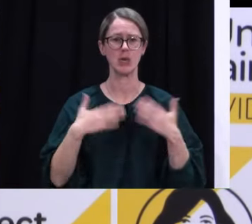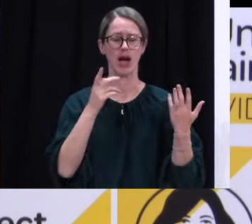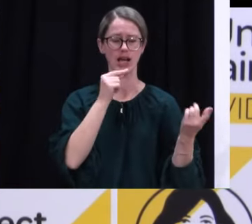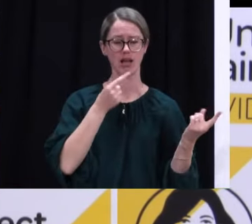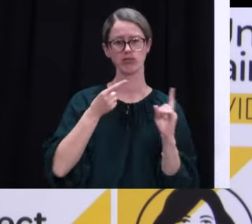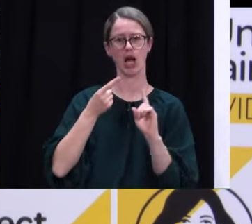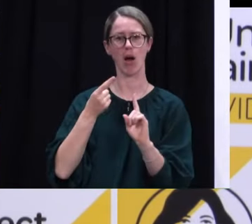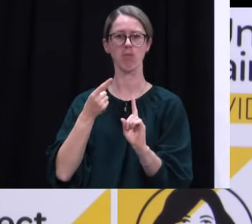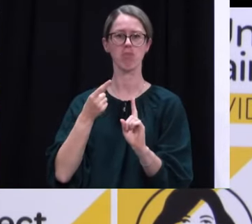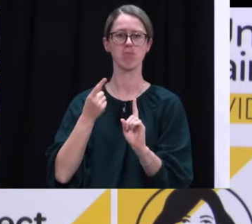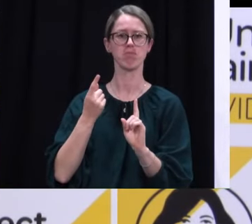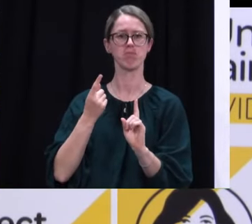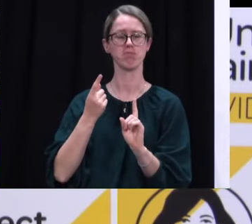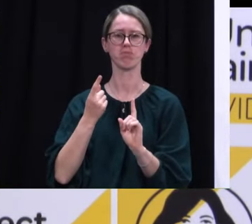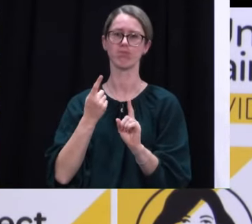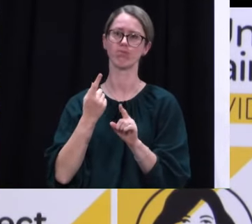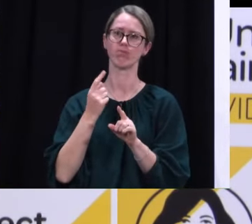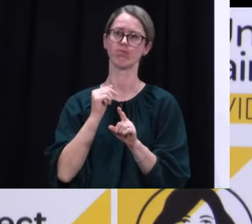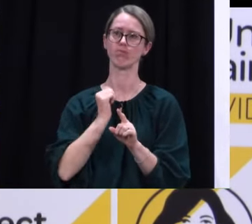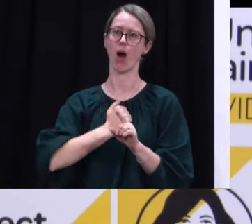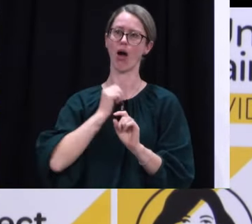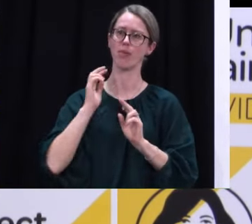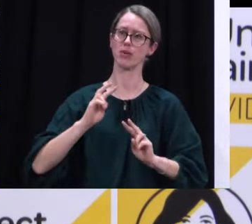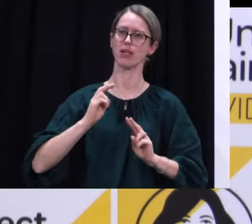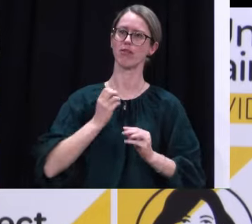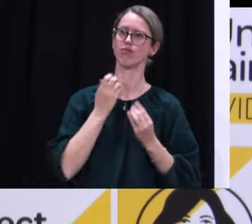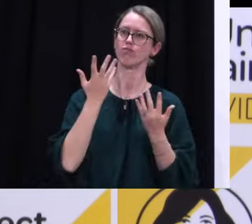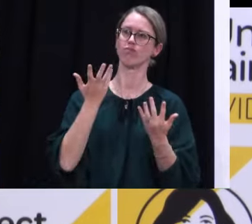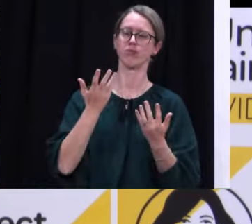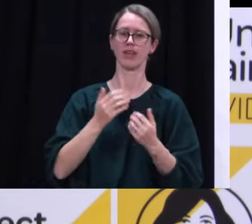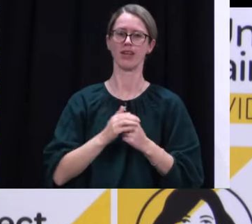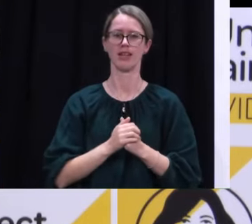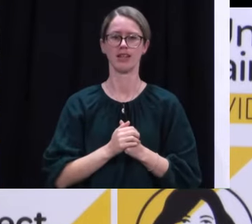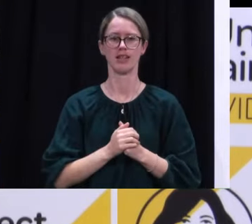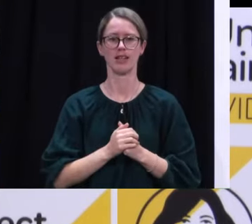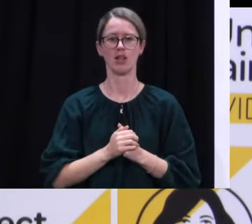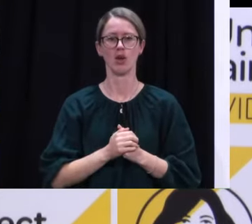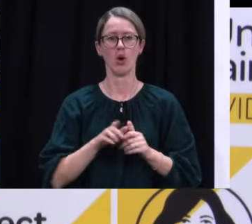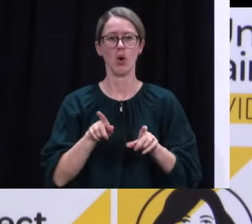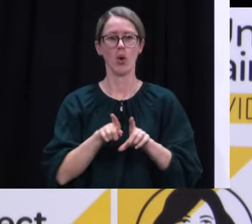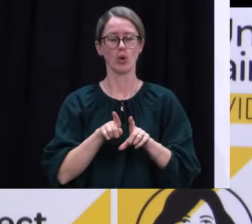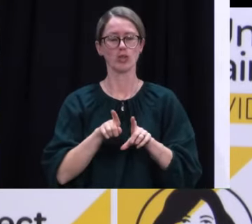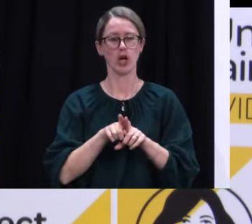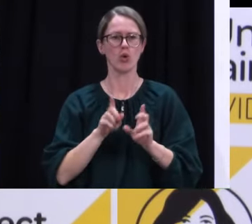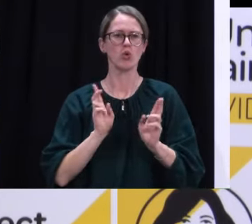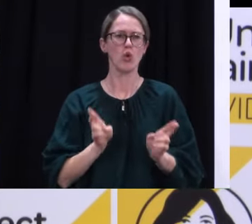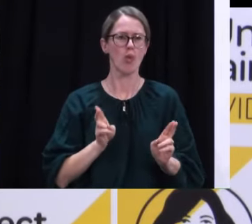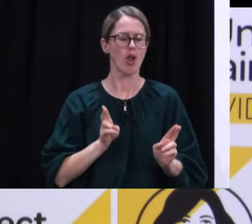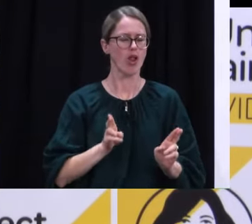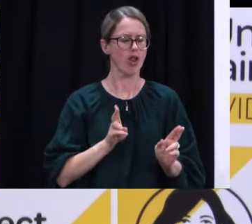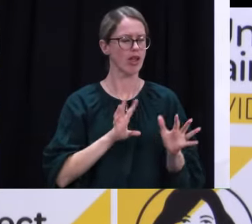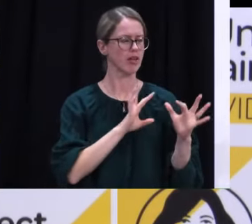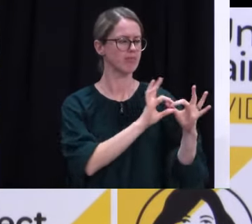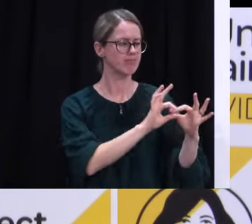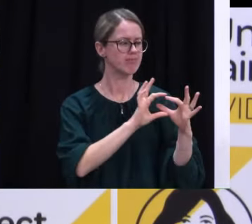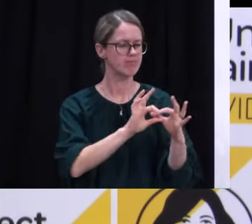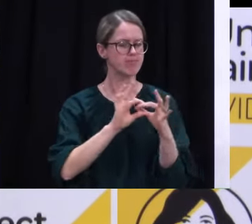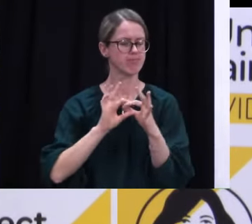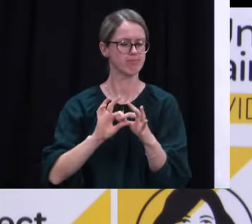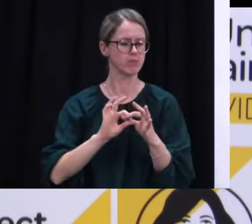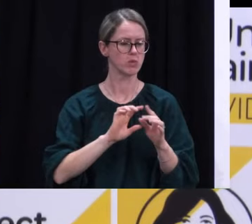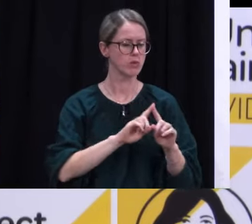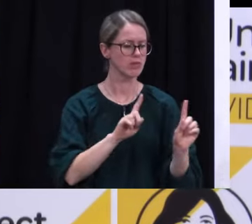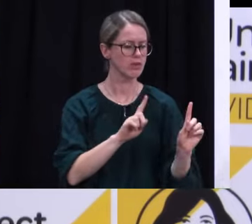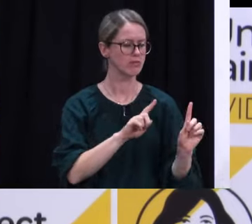participate in sharing their view. And I would expect, of course, that we'd have also the usual outreach that you would expect as well.